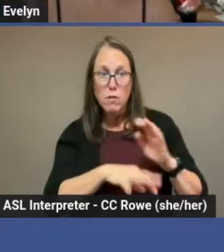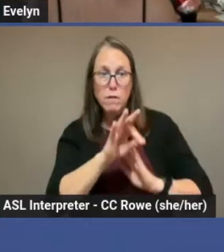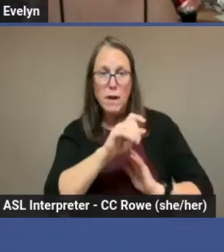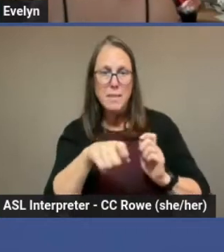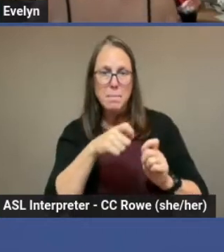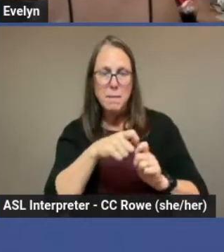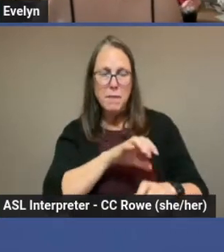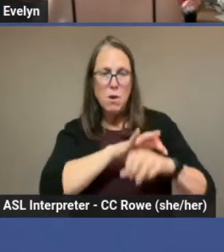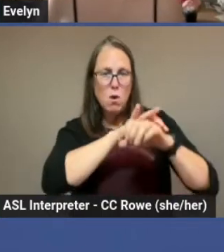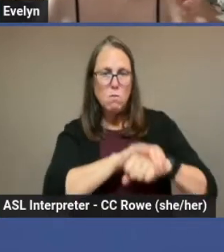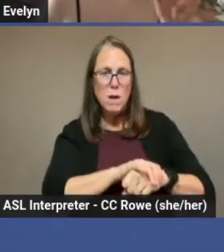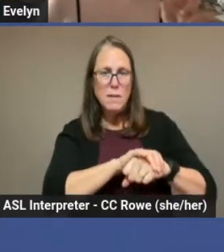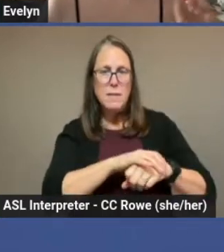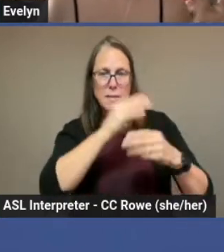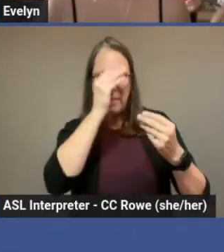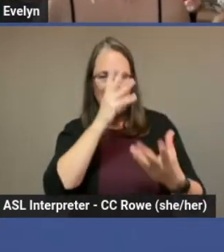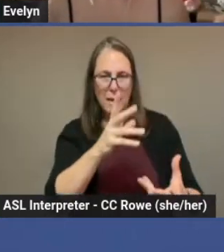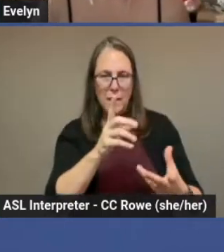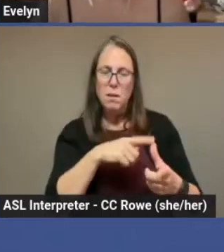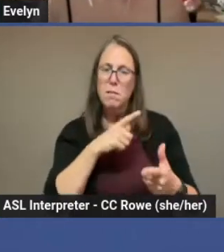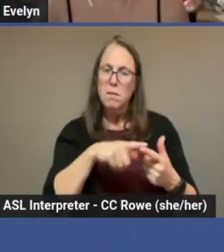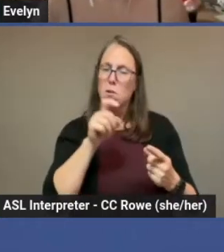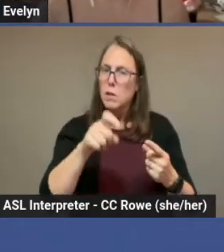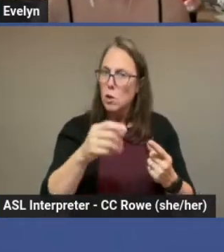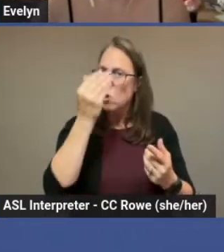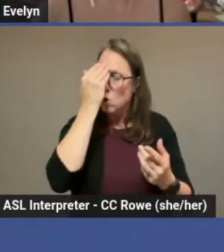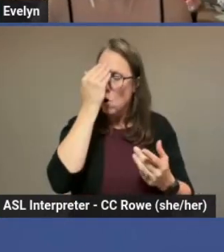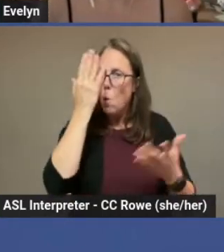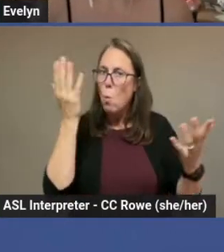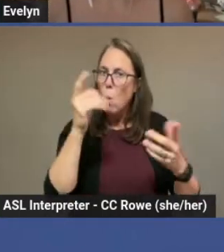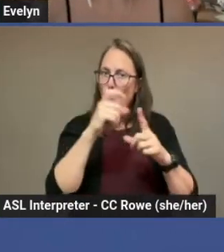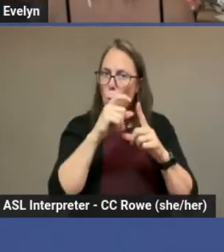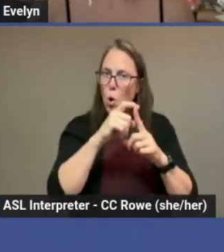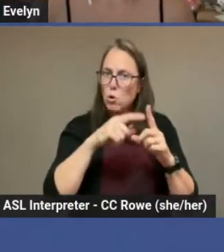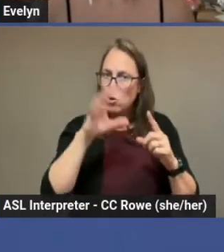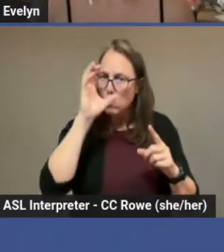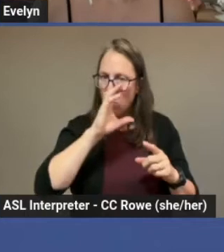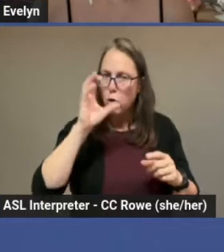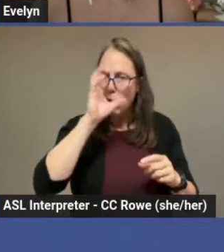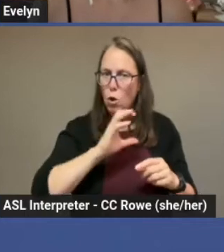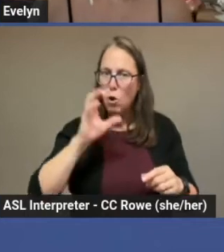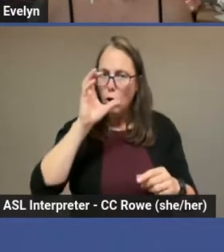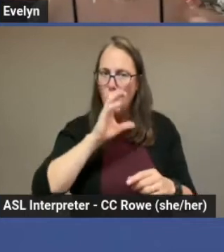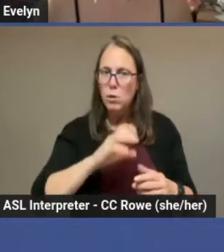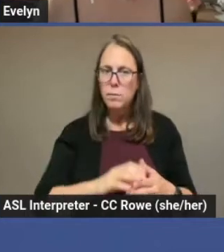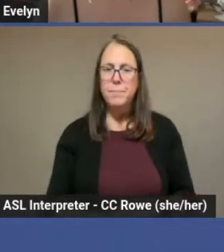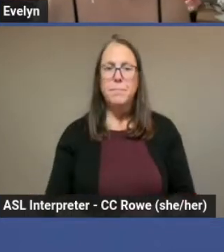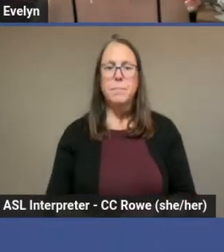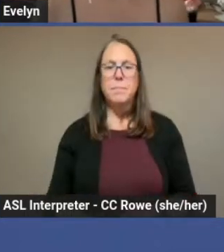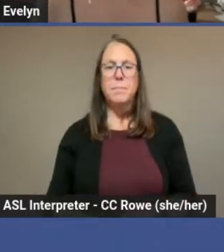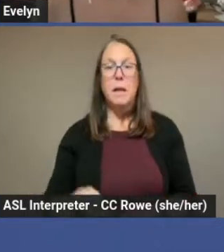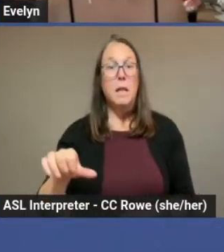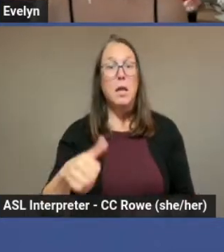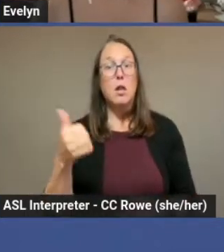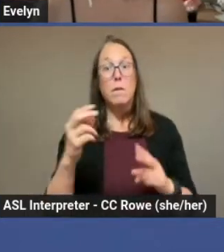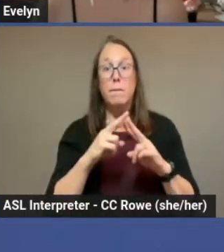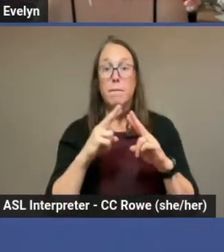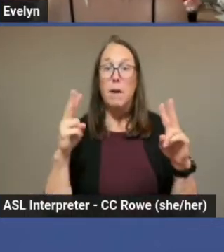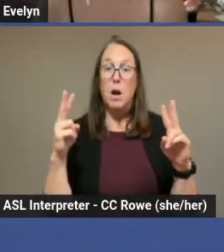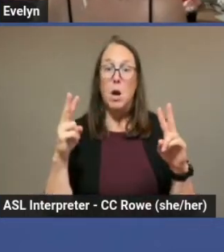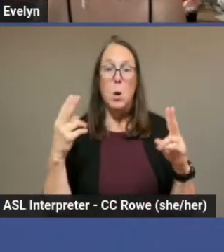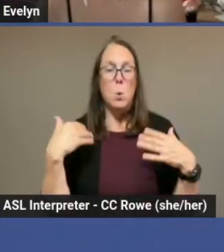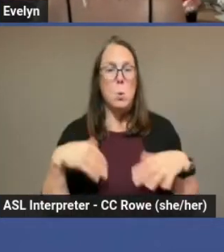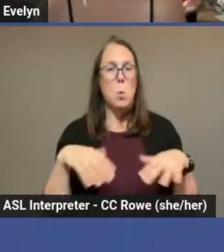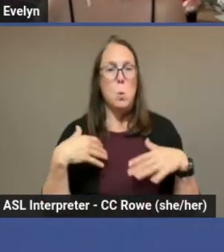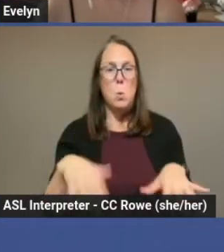that. So you need to learn what actually you're going to be looking for. The other really juicy